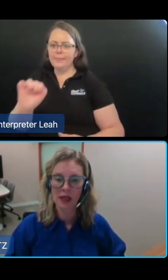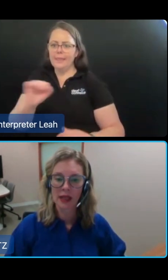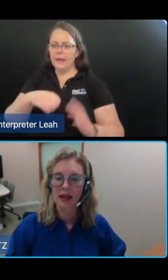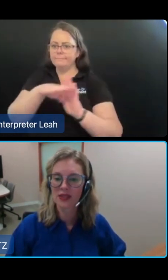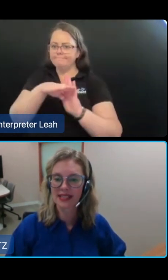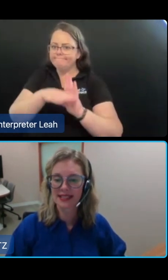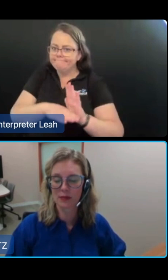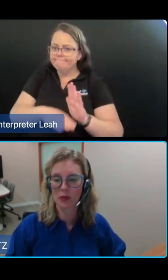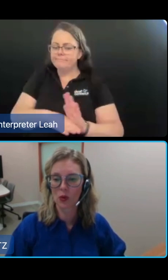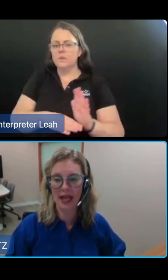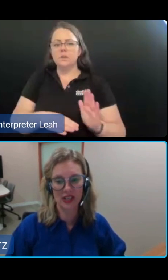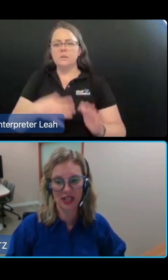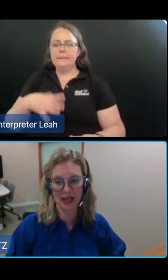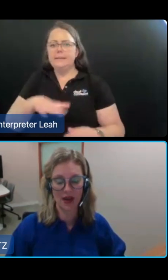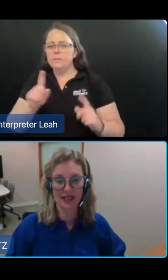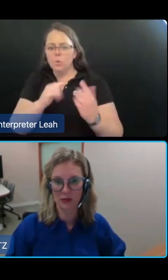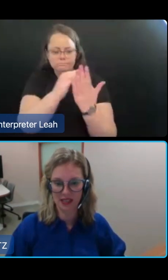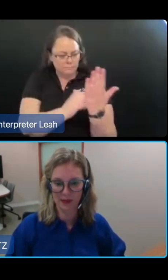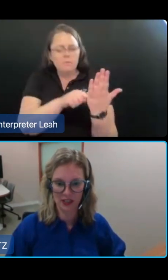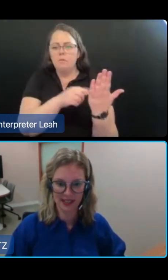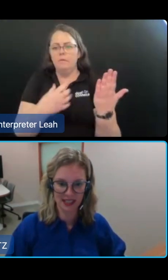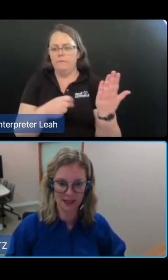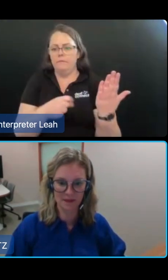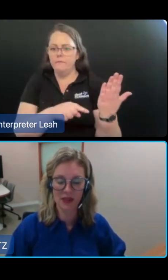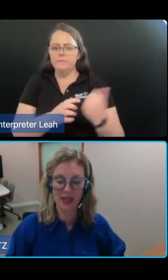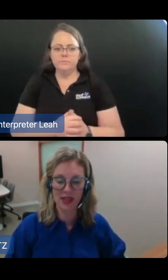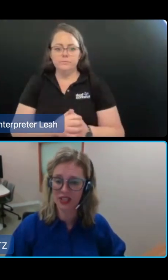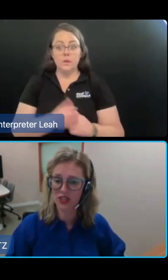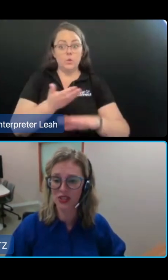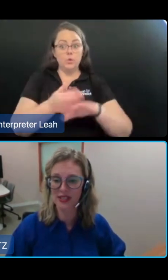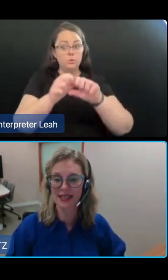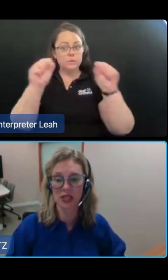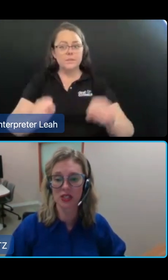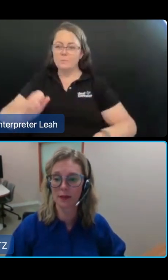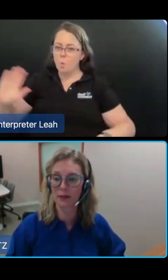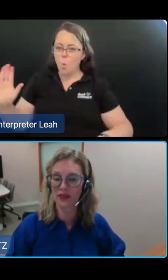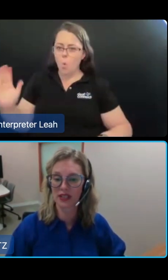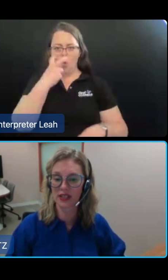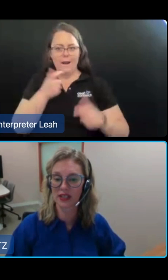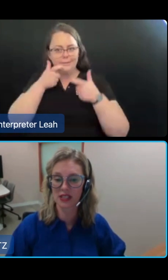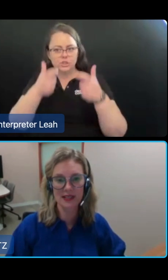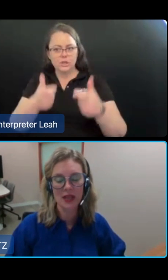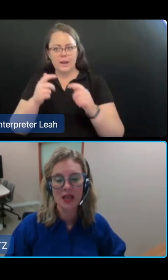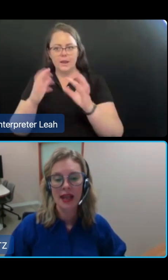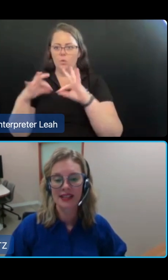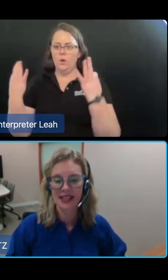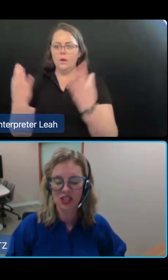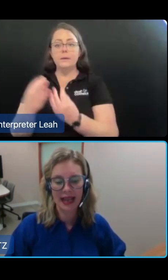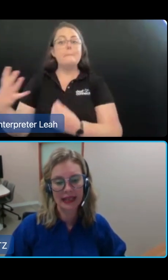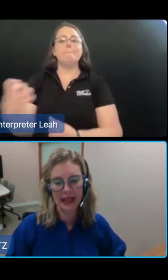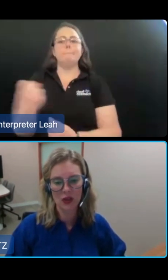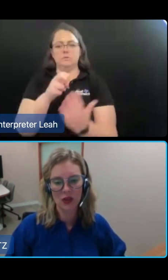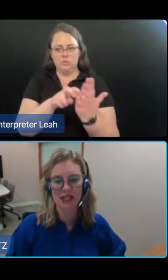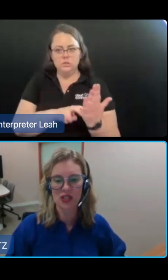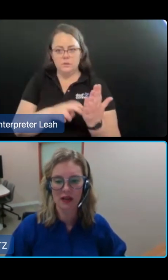Under the new system all aged care providers will need to be registered. That registration is subject to a number of conditions and